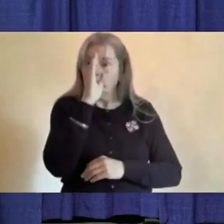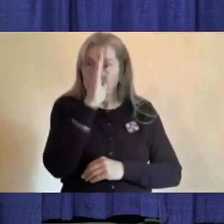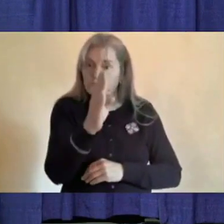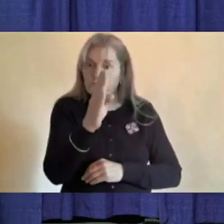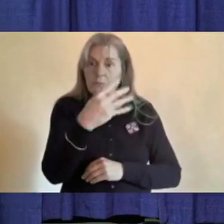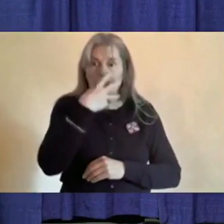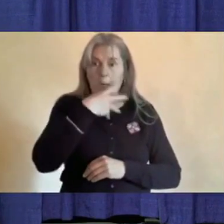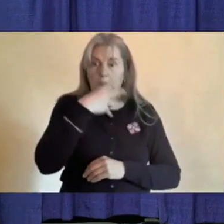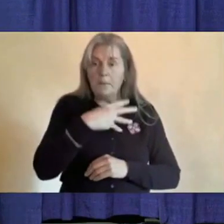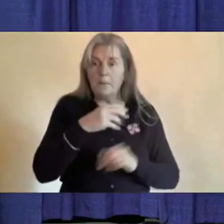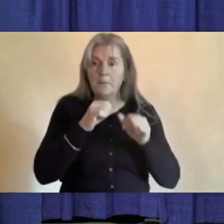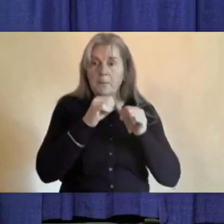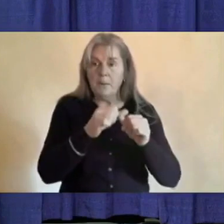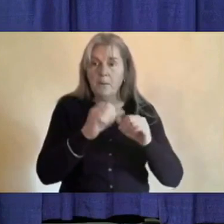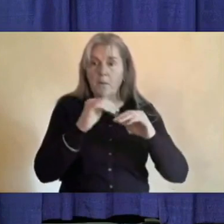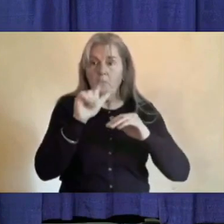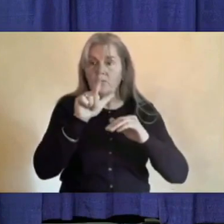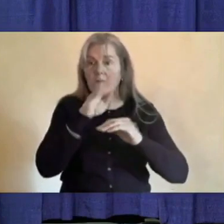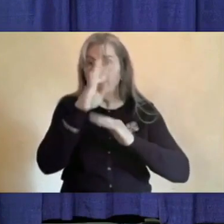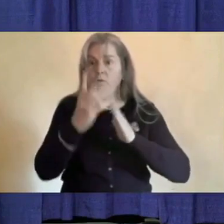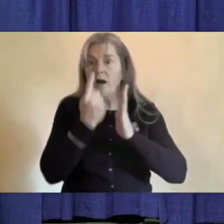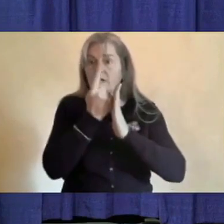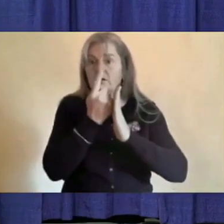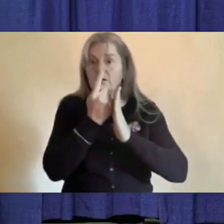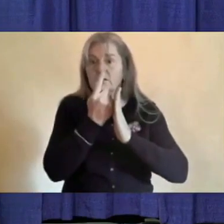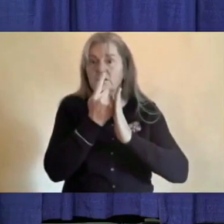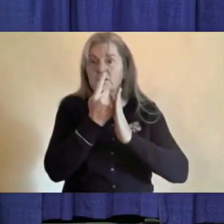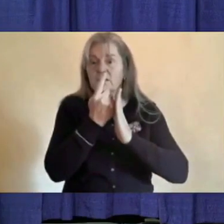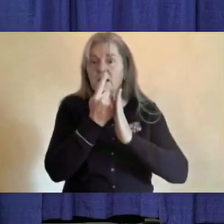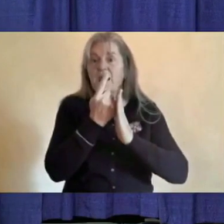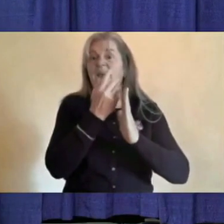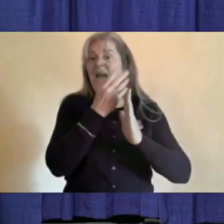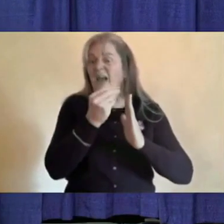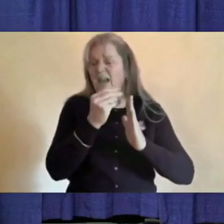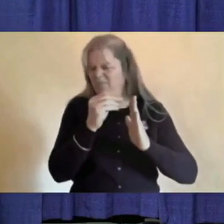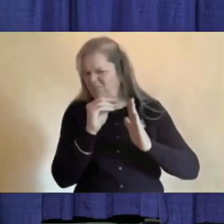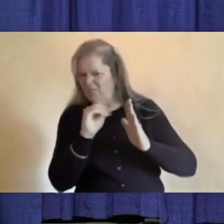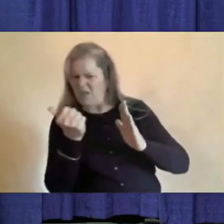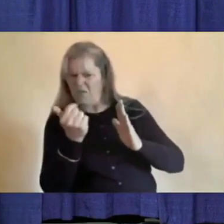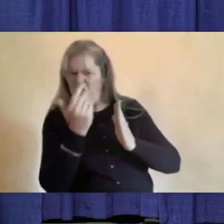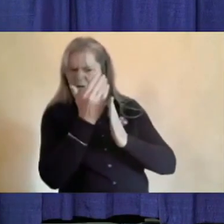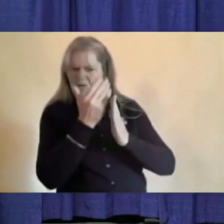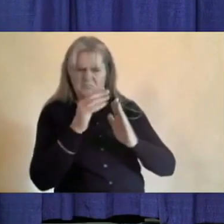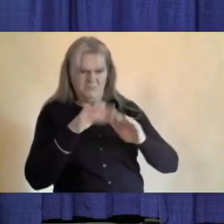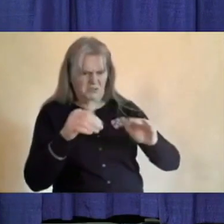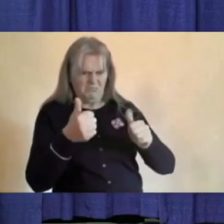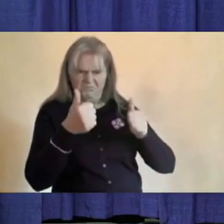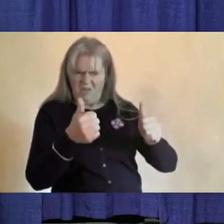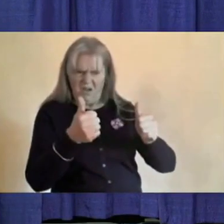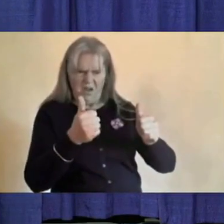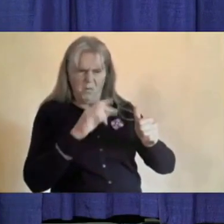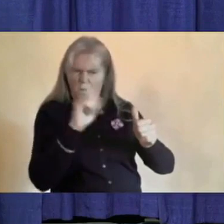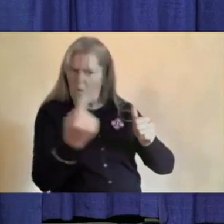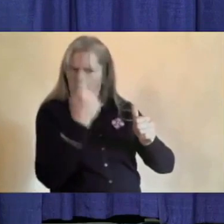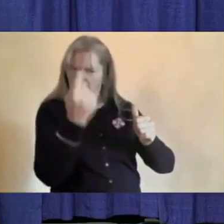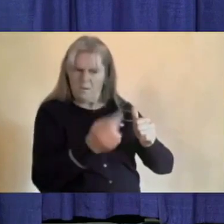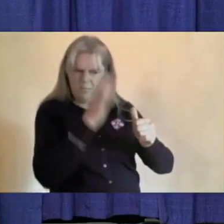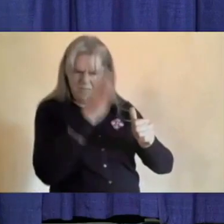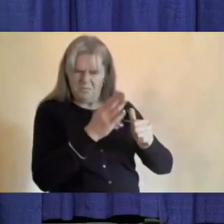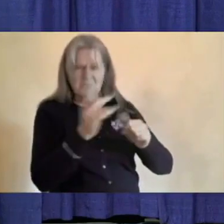past that 24 hours and when the child is otherwise well, these kids can go back to school or daycare.